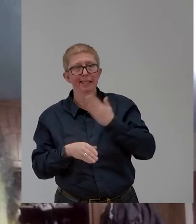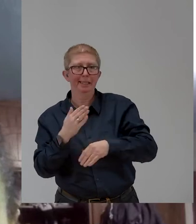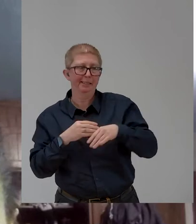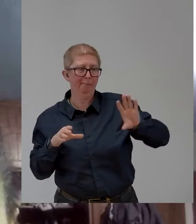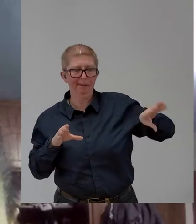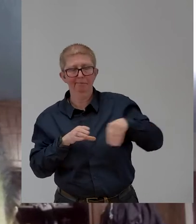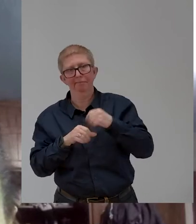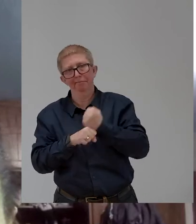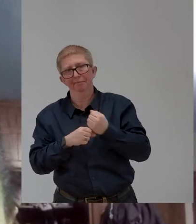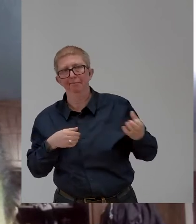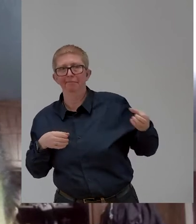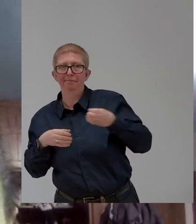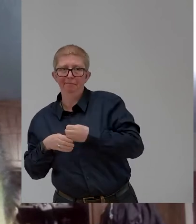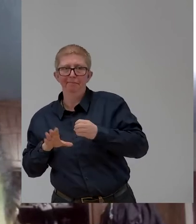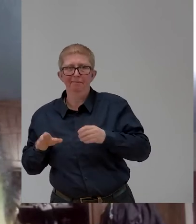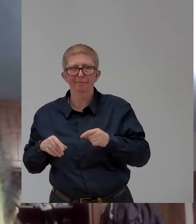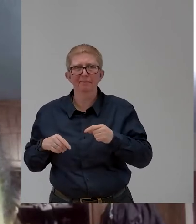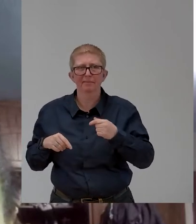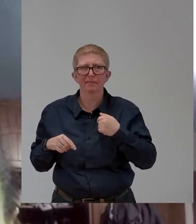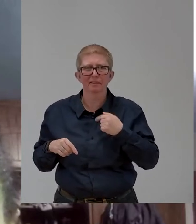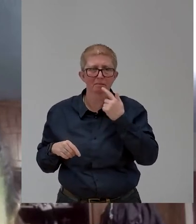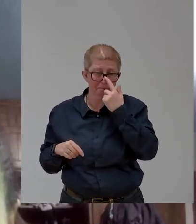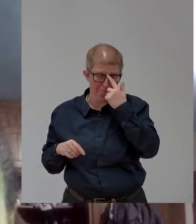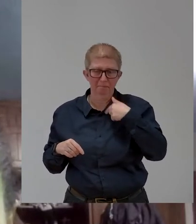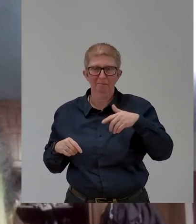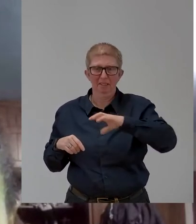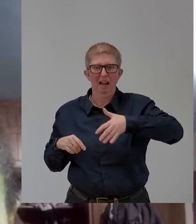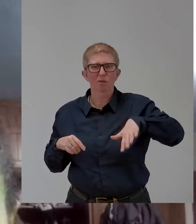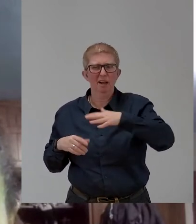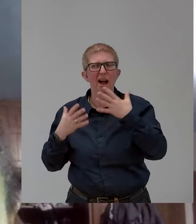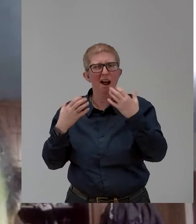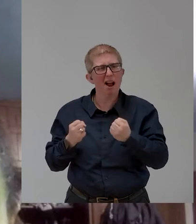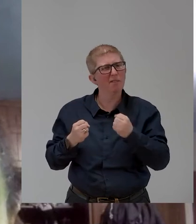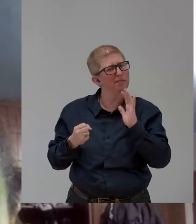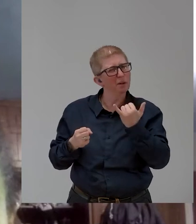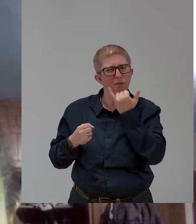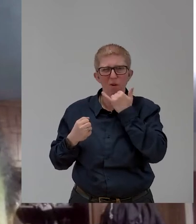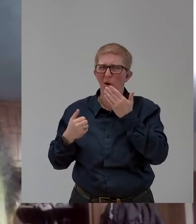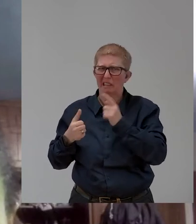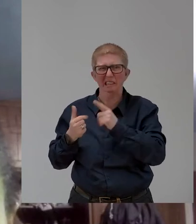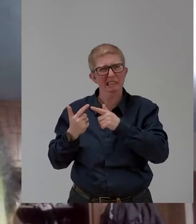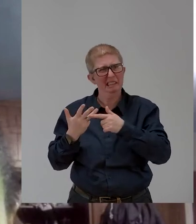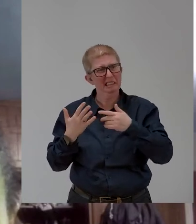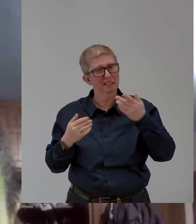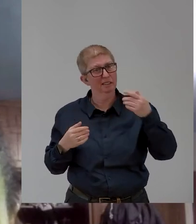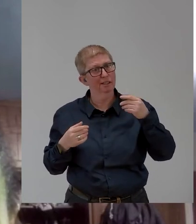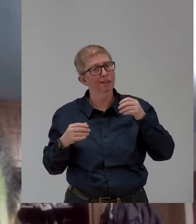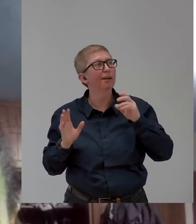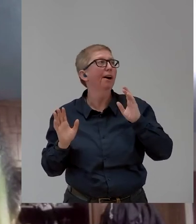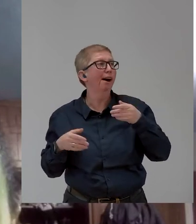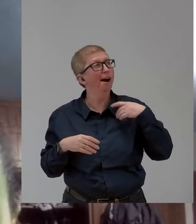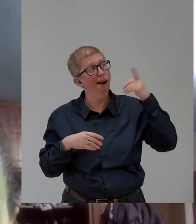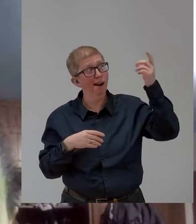companies, where they kind of say that, yeah, you know, we have this benefit from hiring persons with disabilities. But I would still say that the